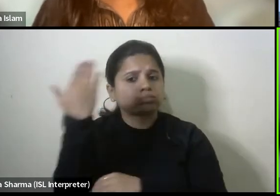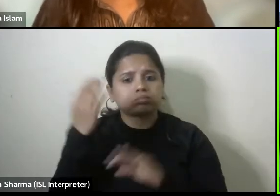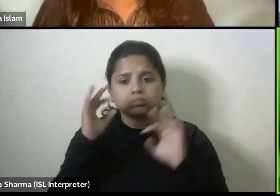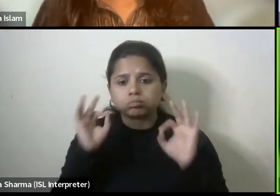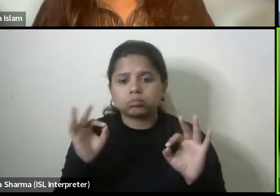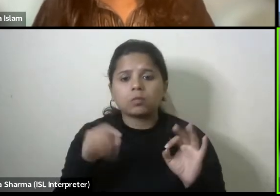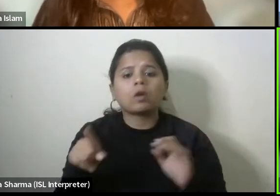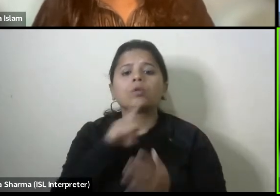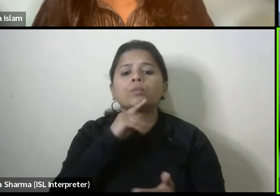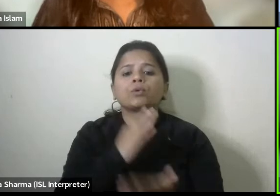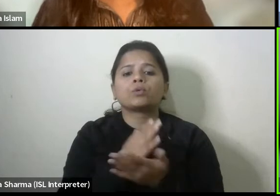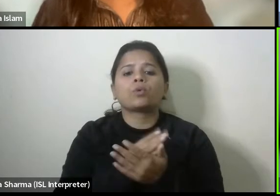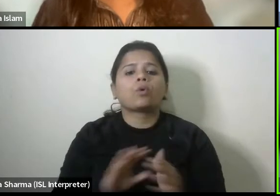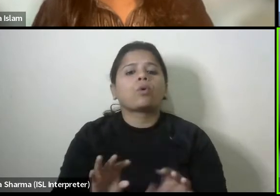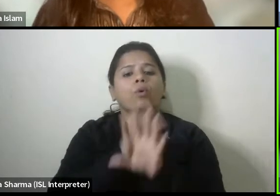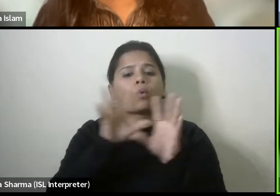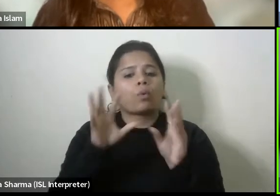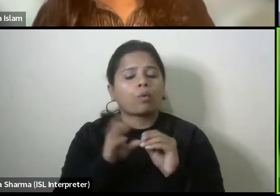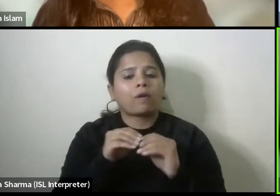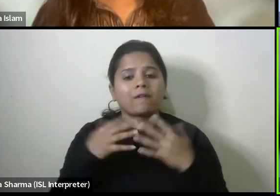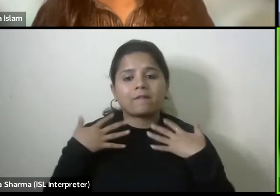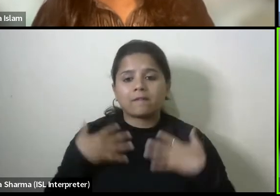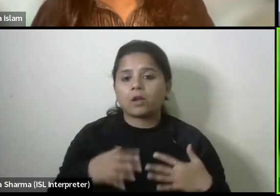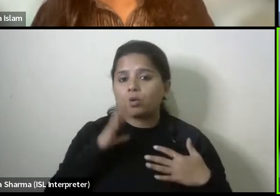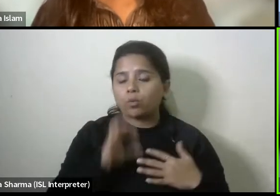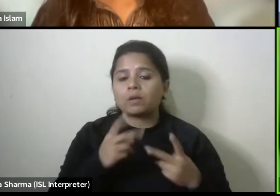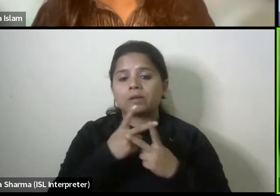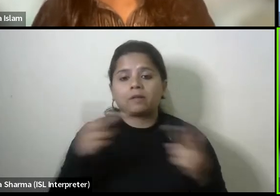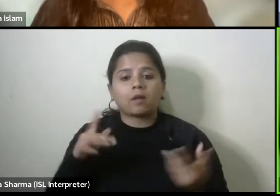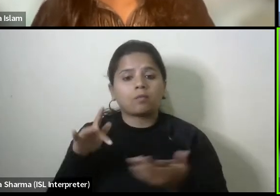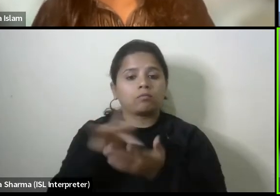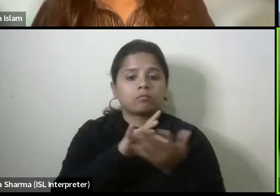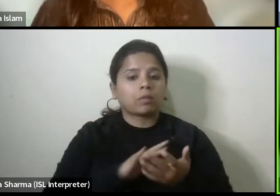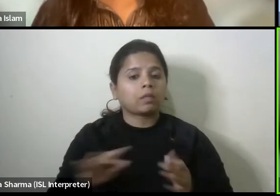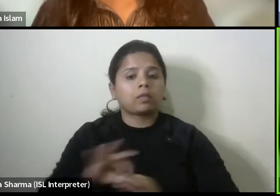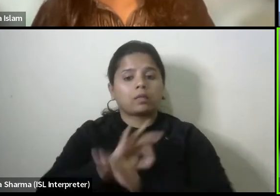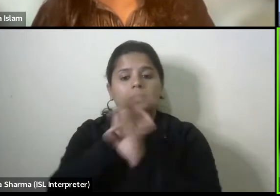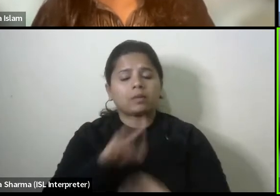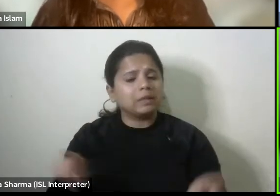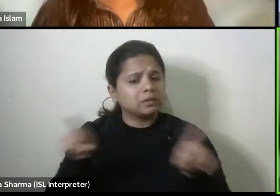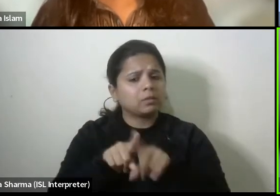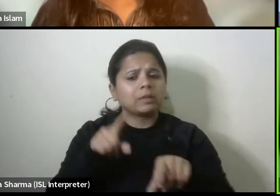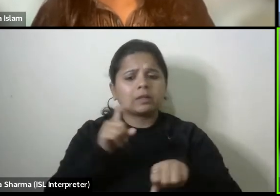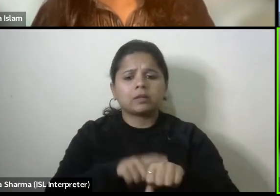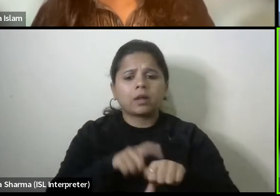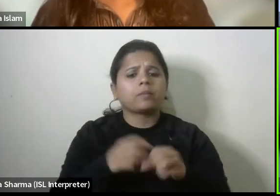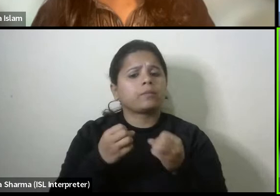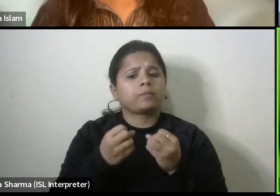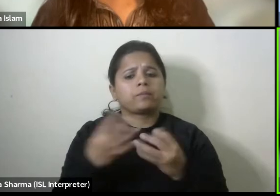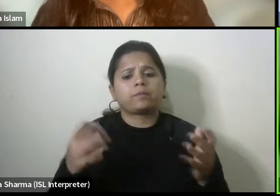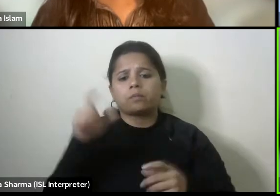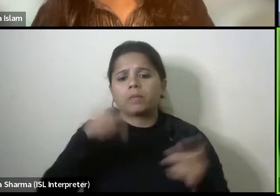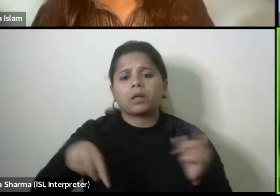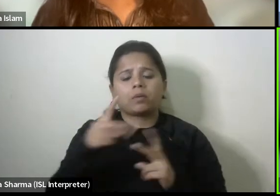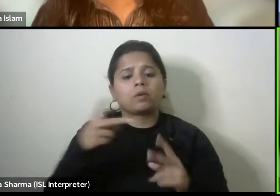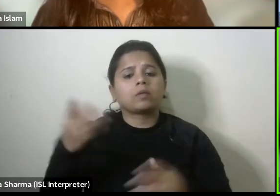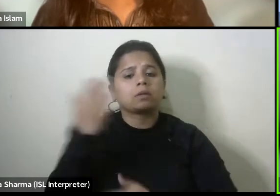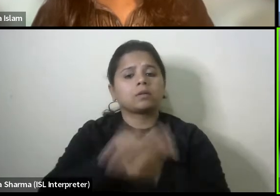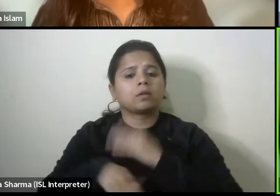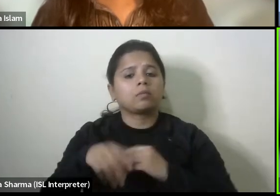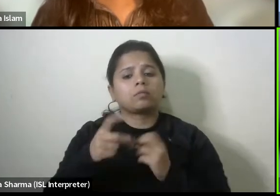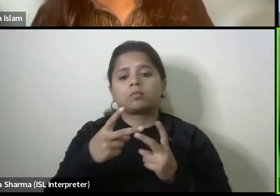made sure that it had all of these physical elements in place uh at the same time a lot of people from various disabilities